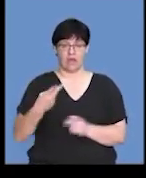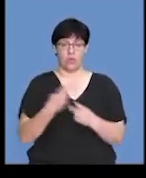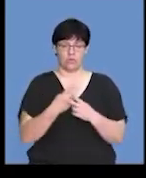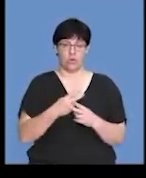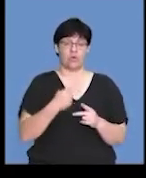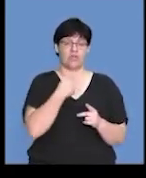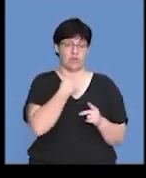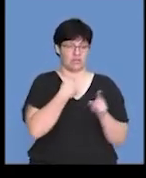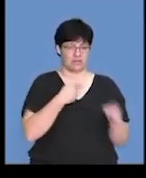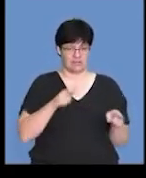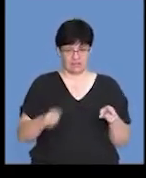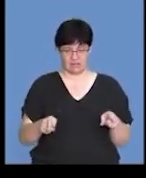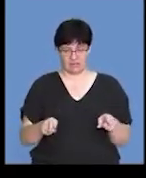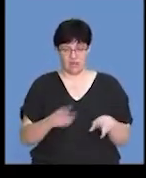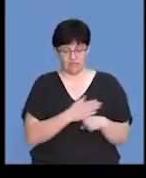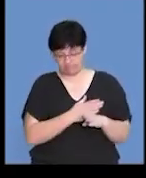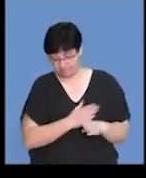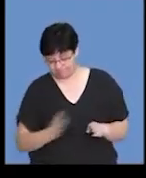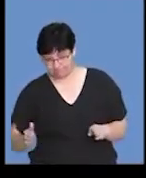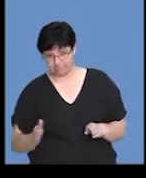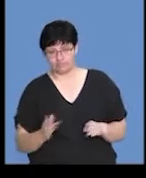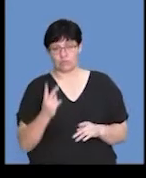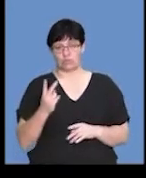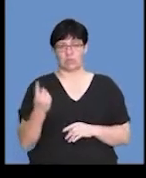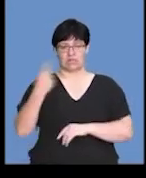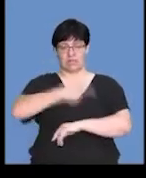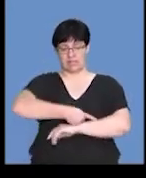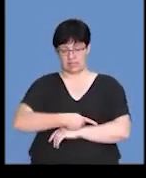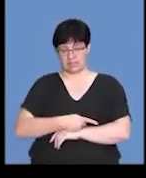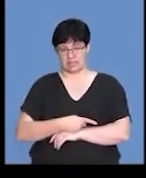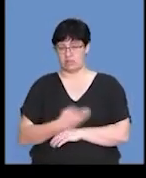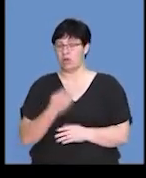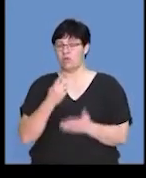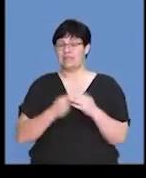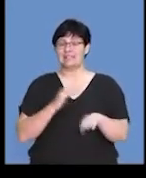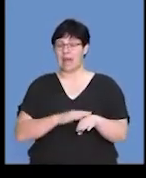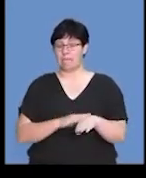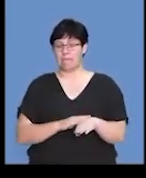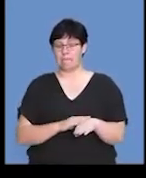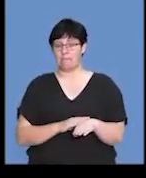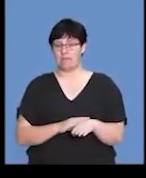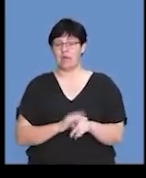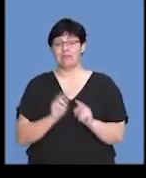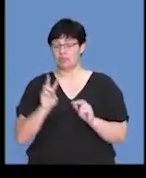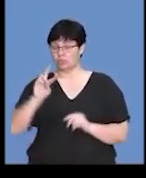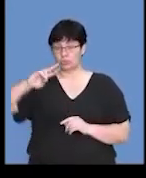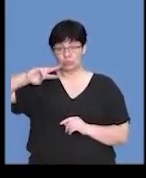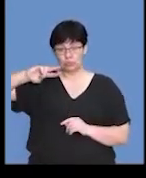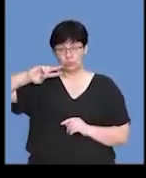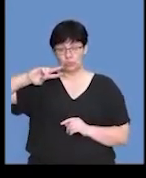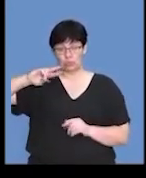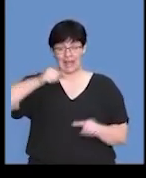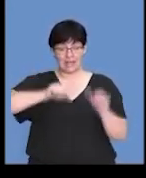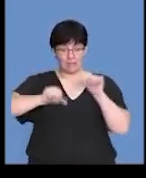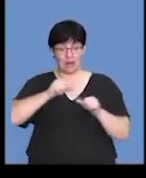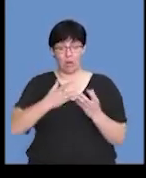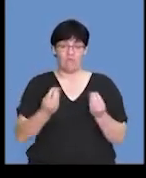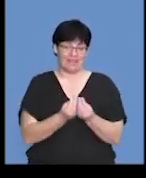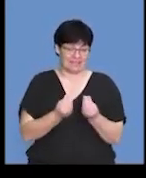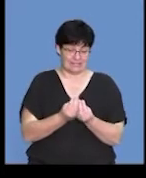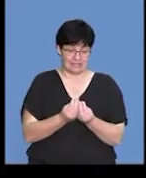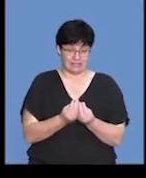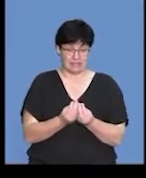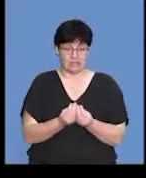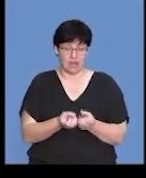thyroxin over a period of time. So, it's not just time, but it's the effect of these two chemicals or substances